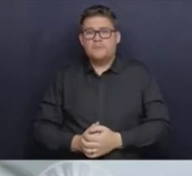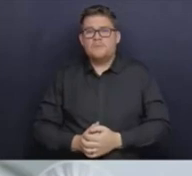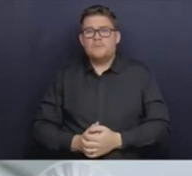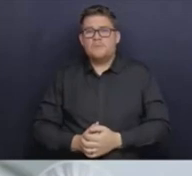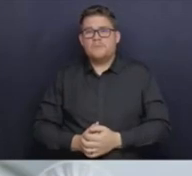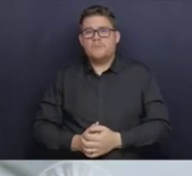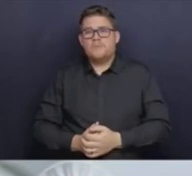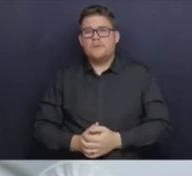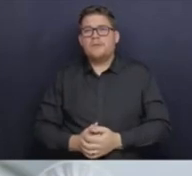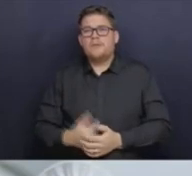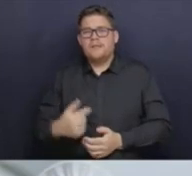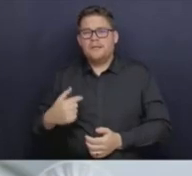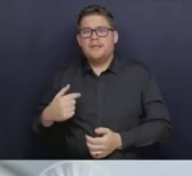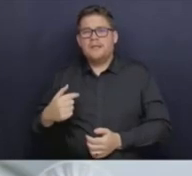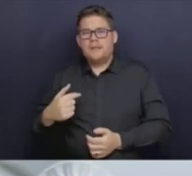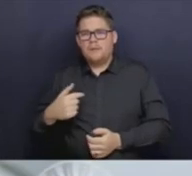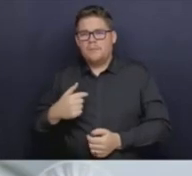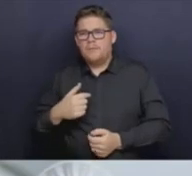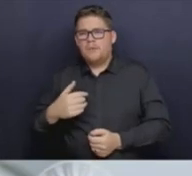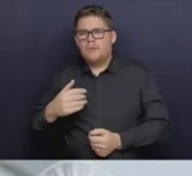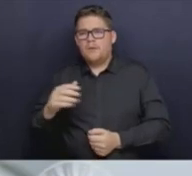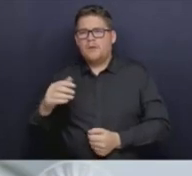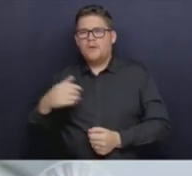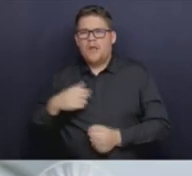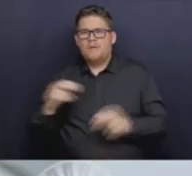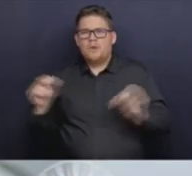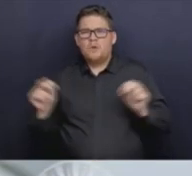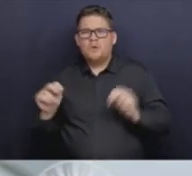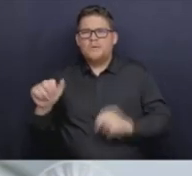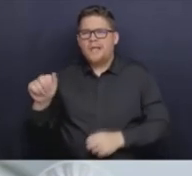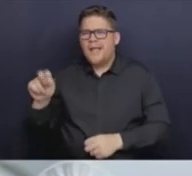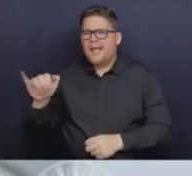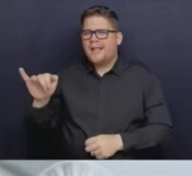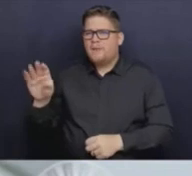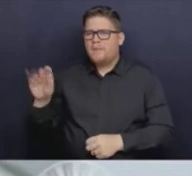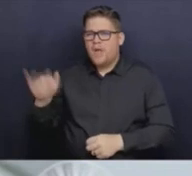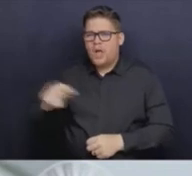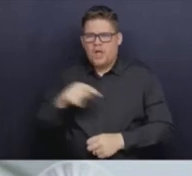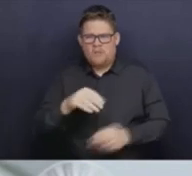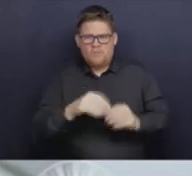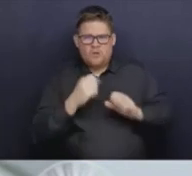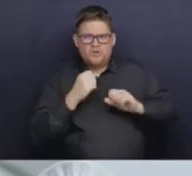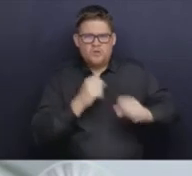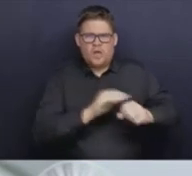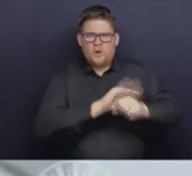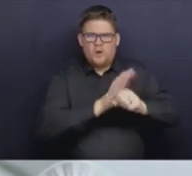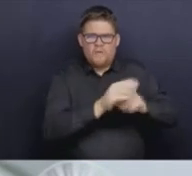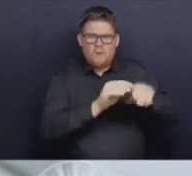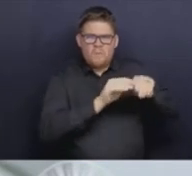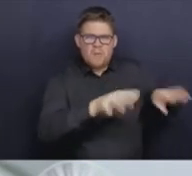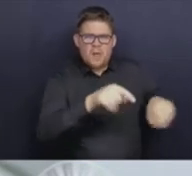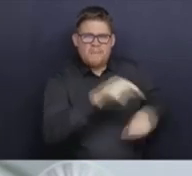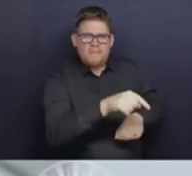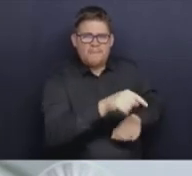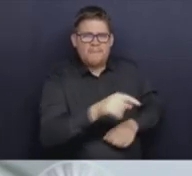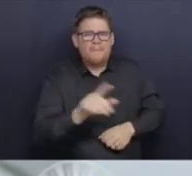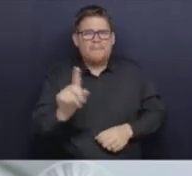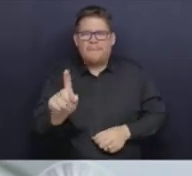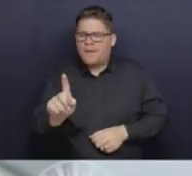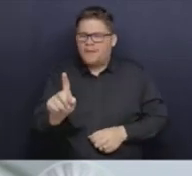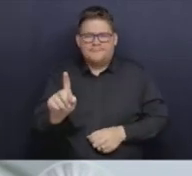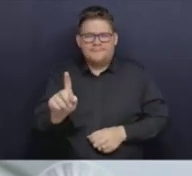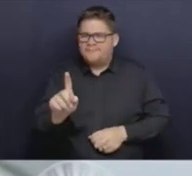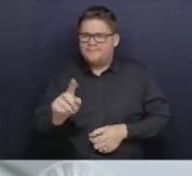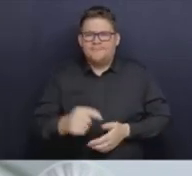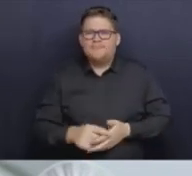transmissible, binds stronger. But those are things that come out first. And then over time, we actually put it in the context of